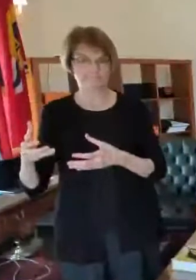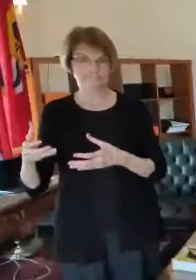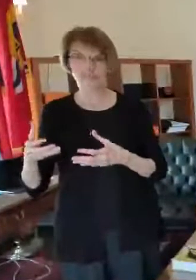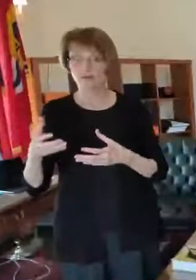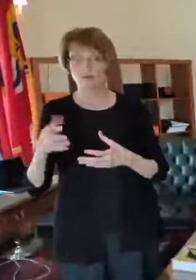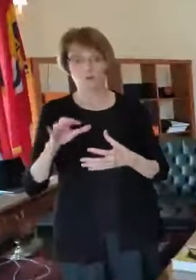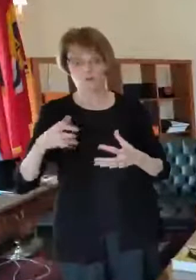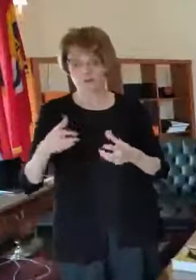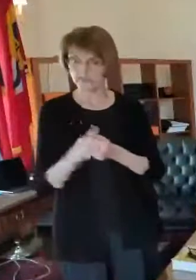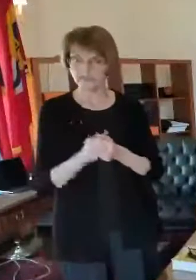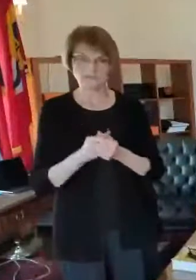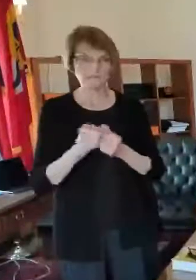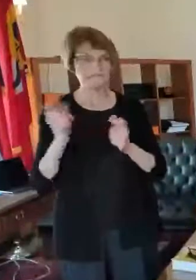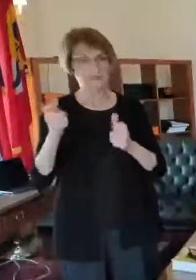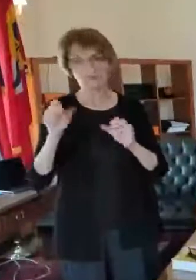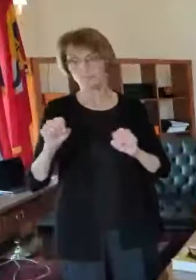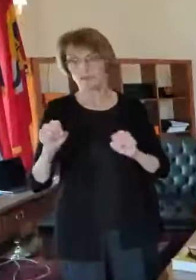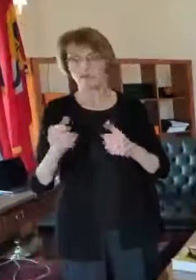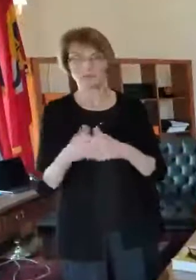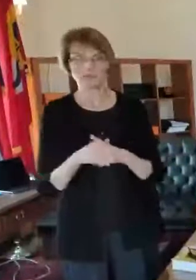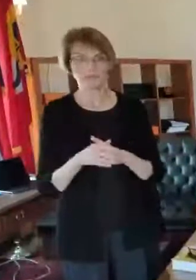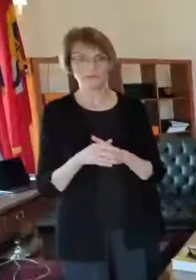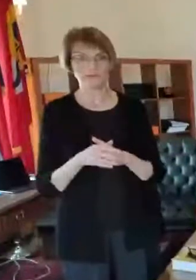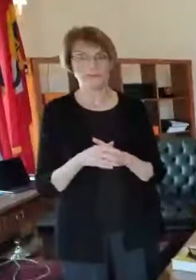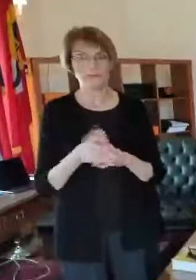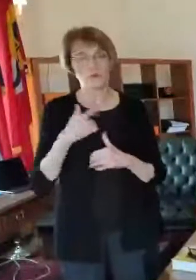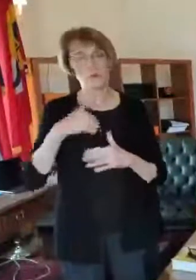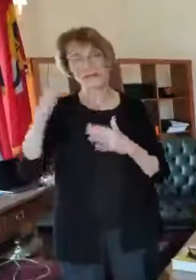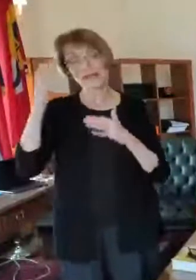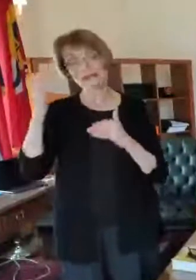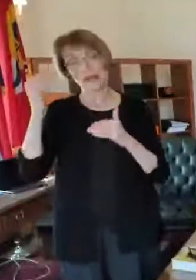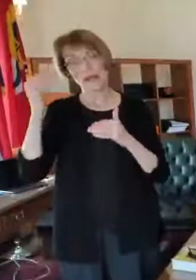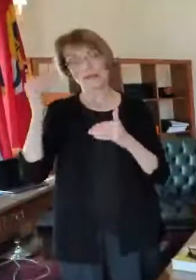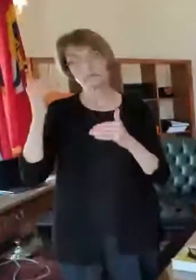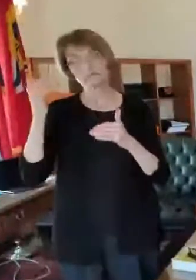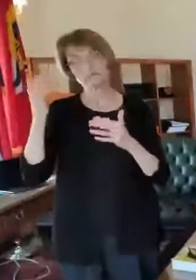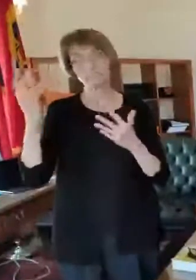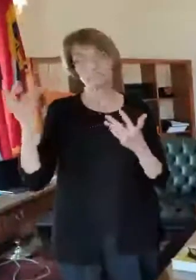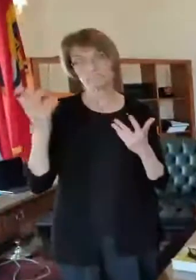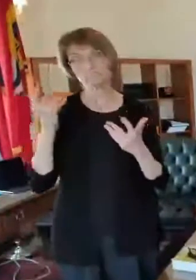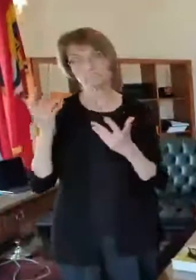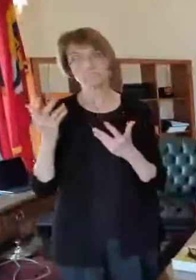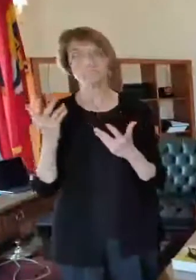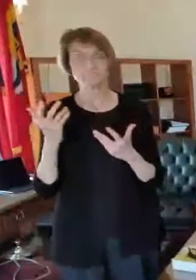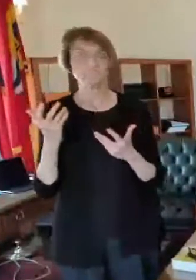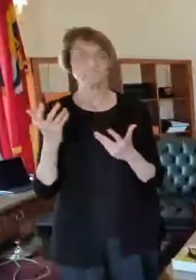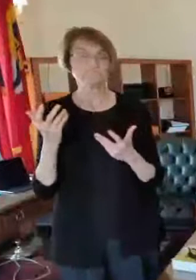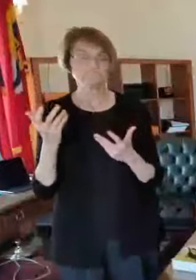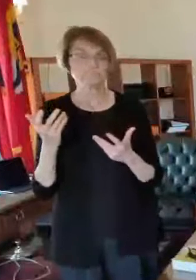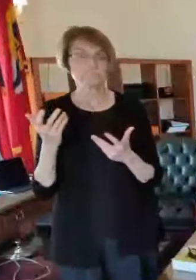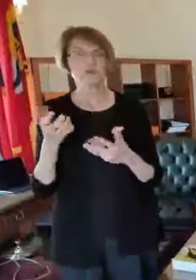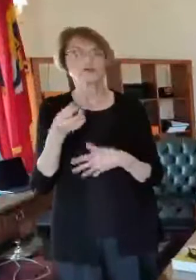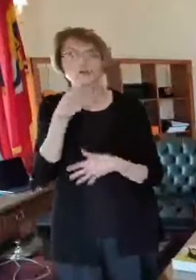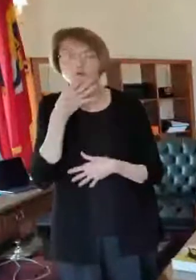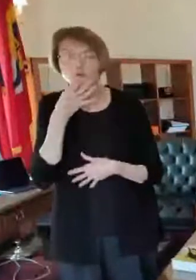rapidly as possible as many vaccines as we can get and we're expecting um that we shortly and we don't know when